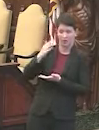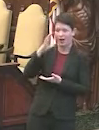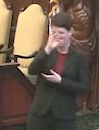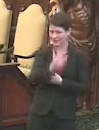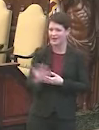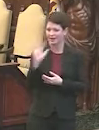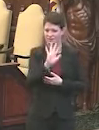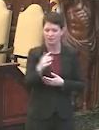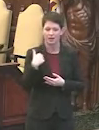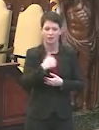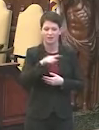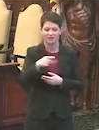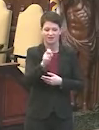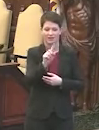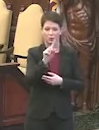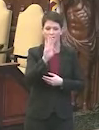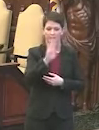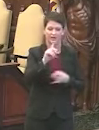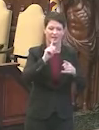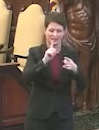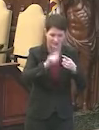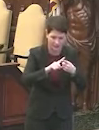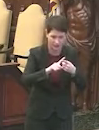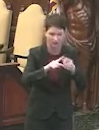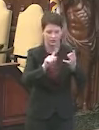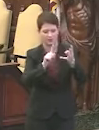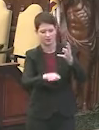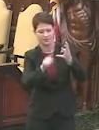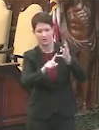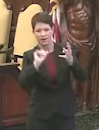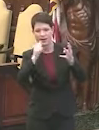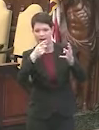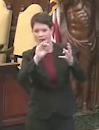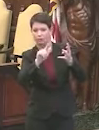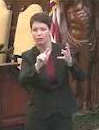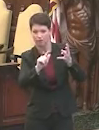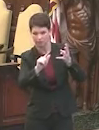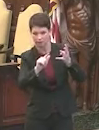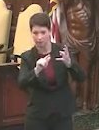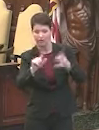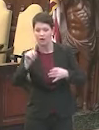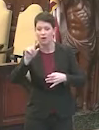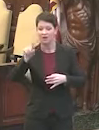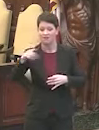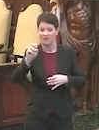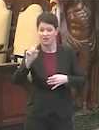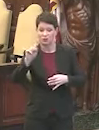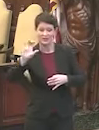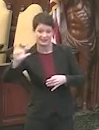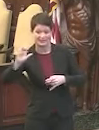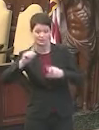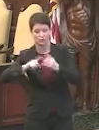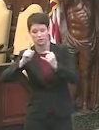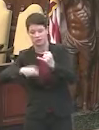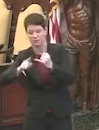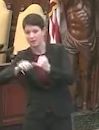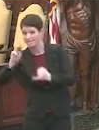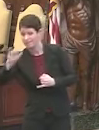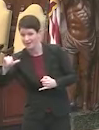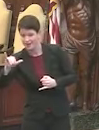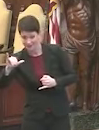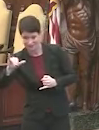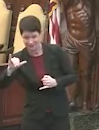estimate that we will be in phase 1B until approximately the end of April, and phase 1C until approximately the end of May.